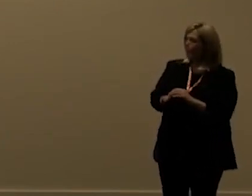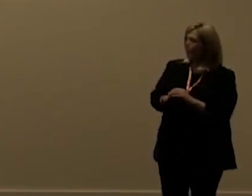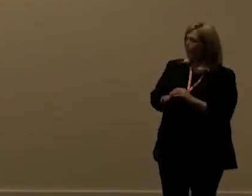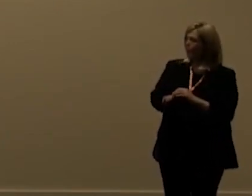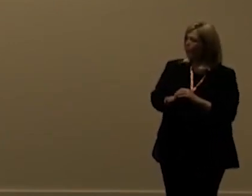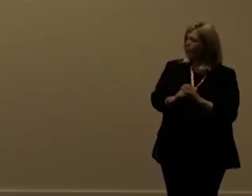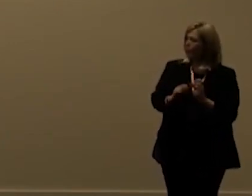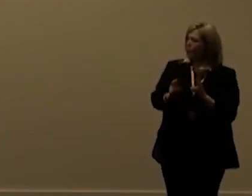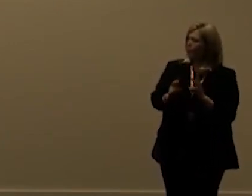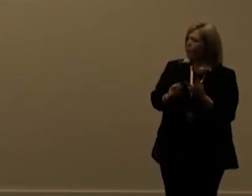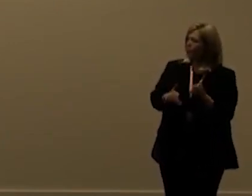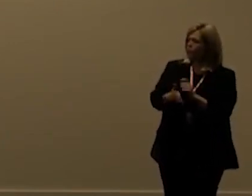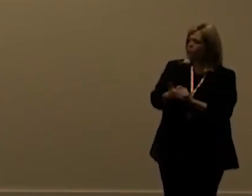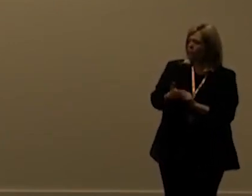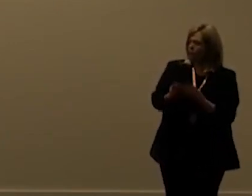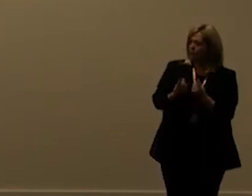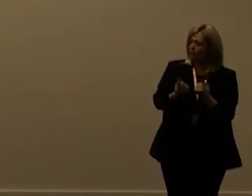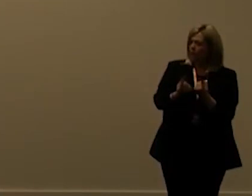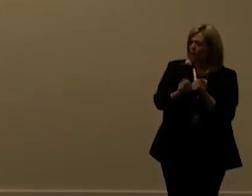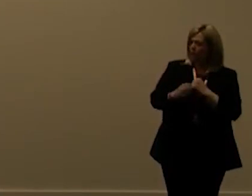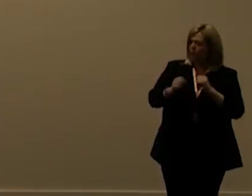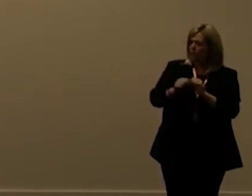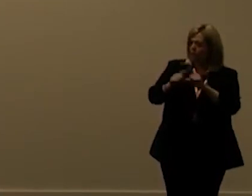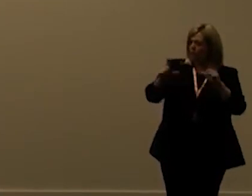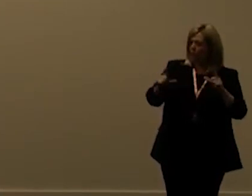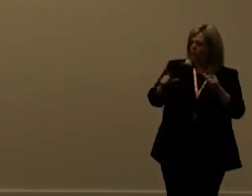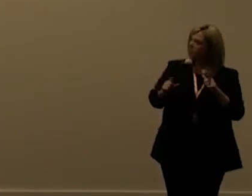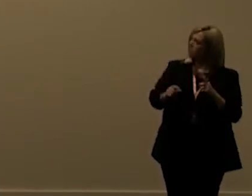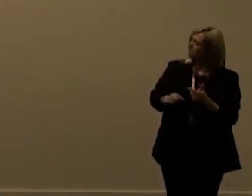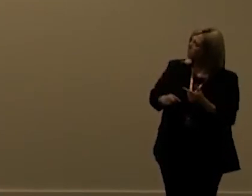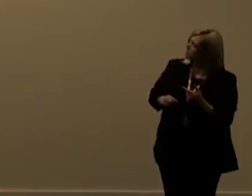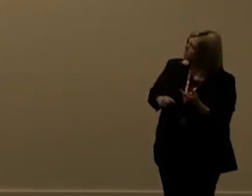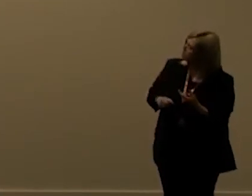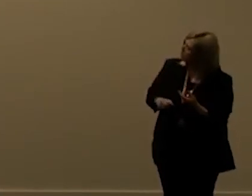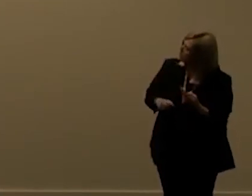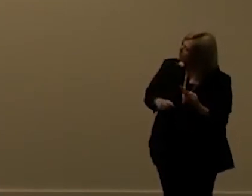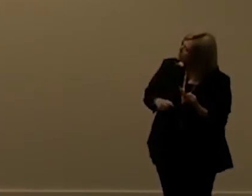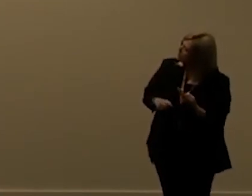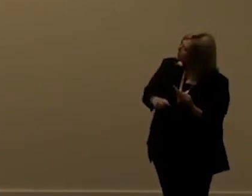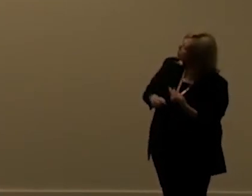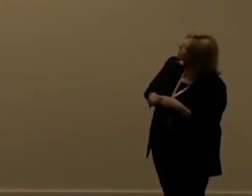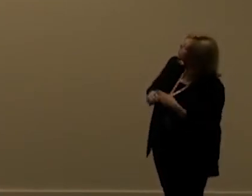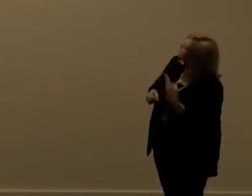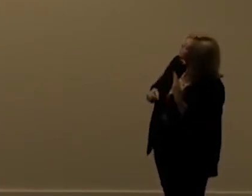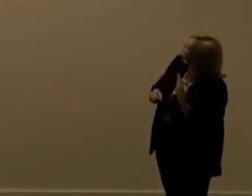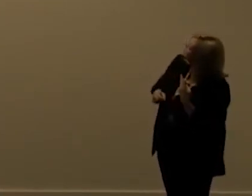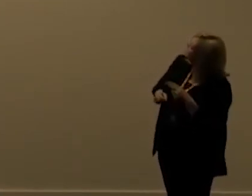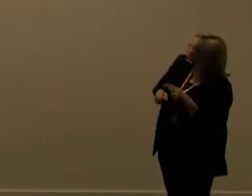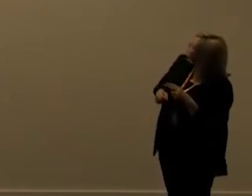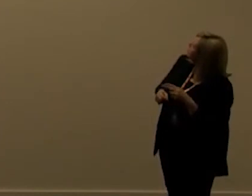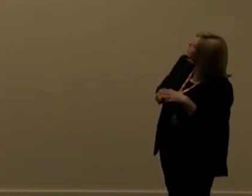um i've written some of this about on my blog on my it's called power platform.se i managed to grab that name which is good